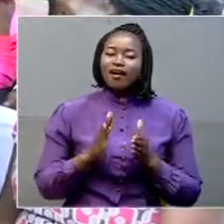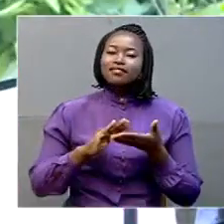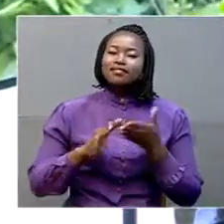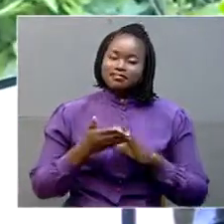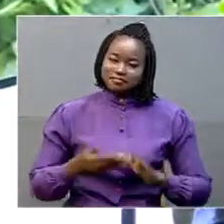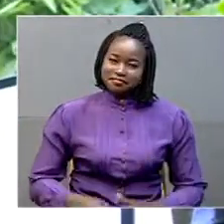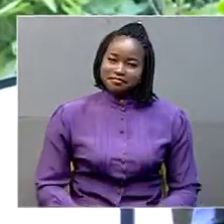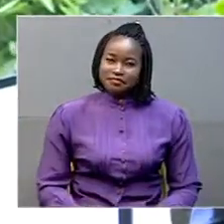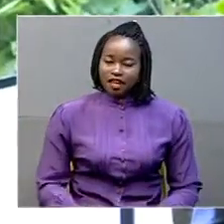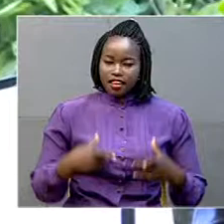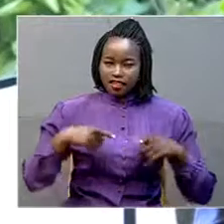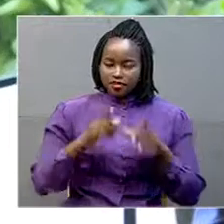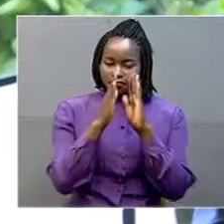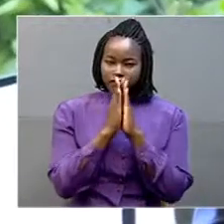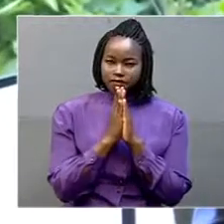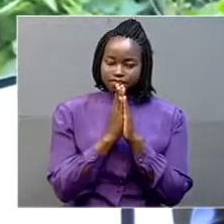pray